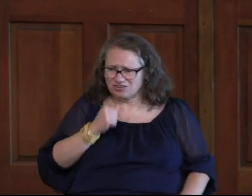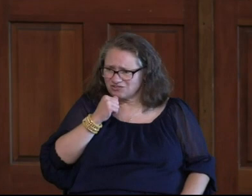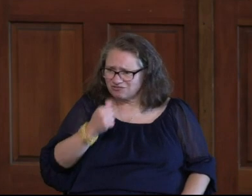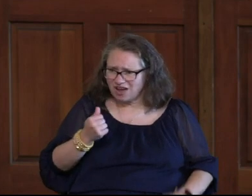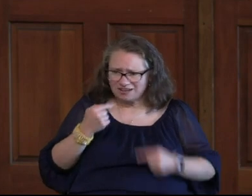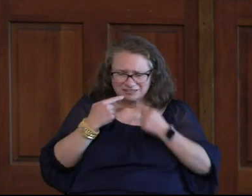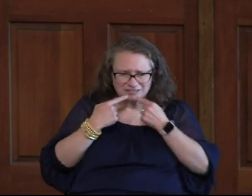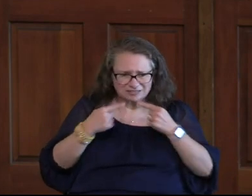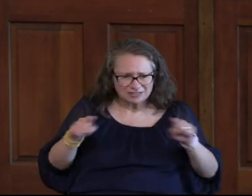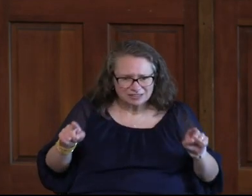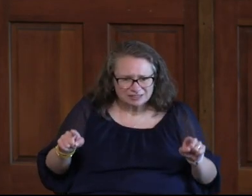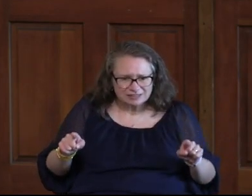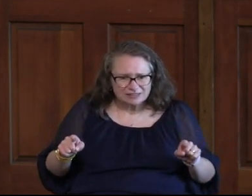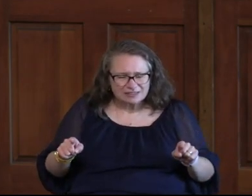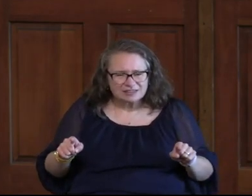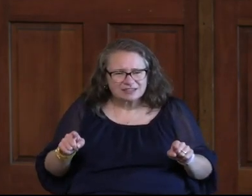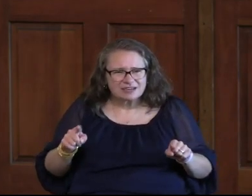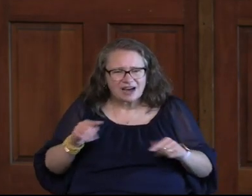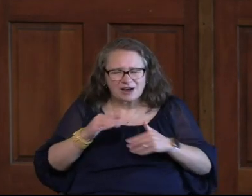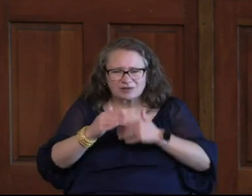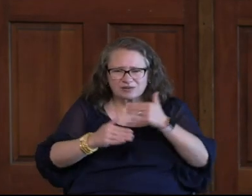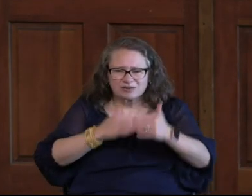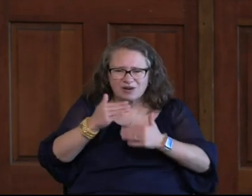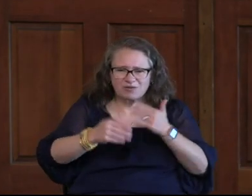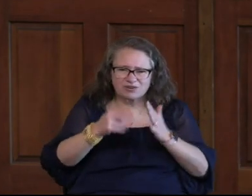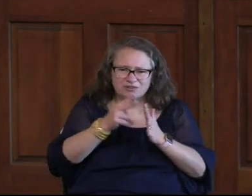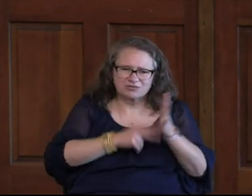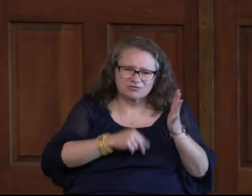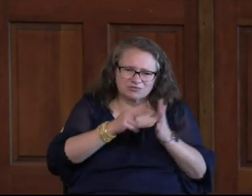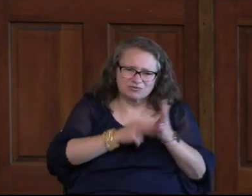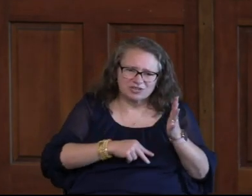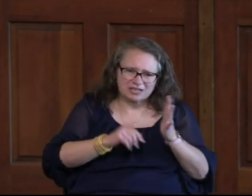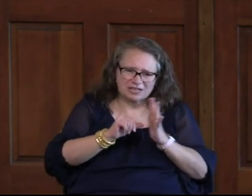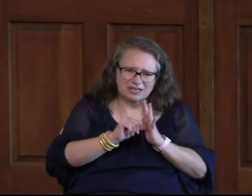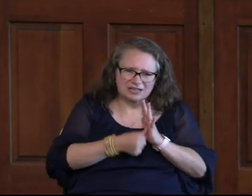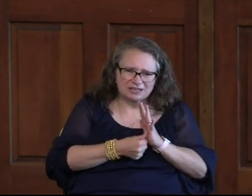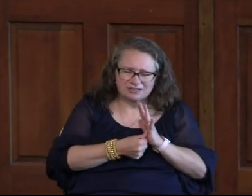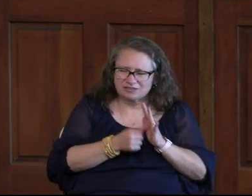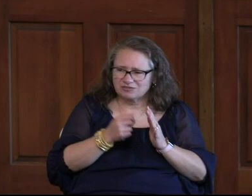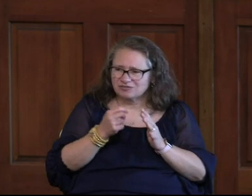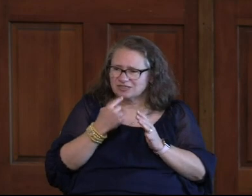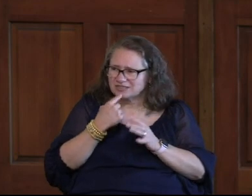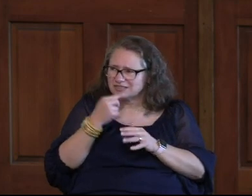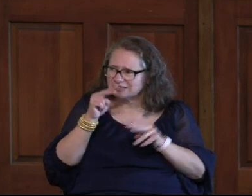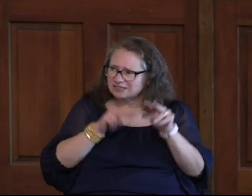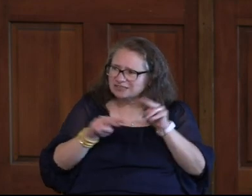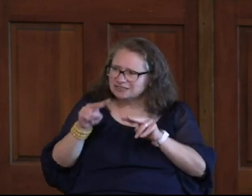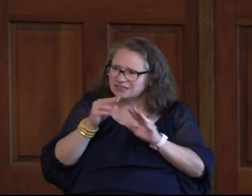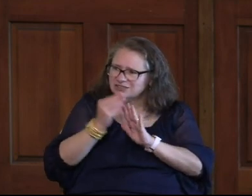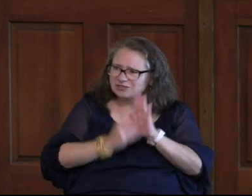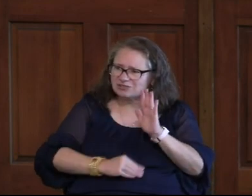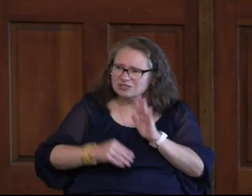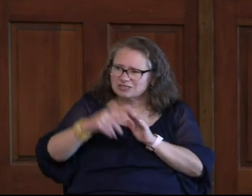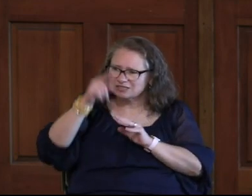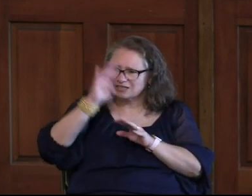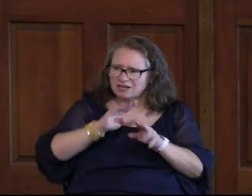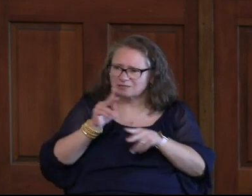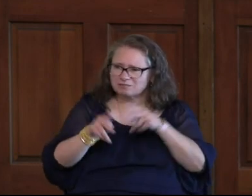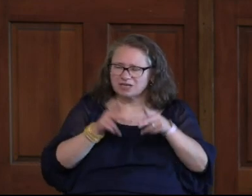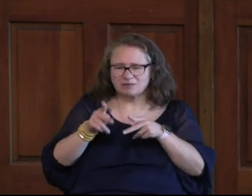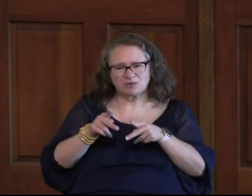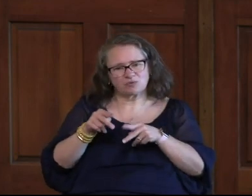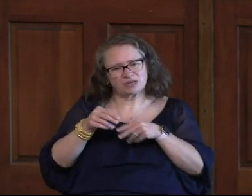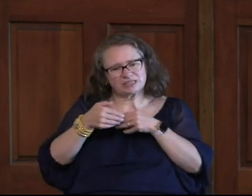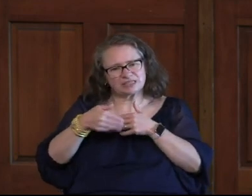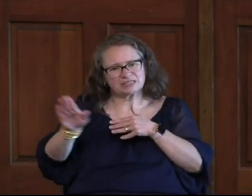prospered me. And she said, I would go on to actually read the context of those verses and see that they were written to God's people when